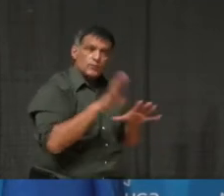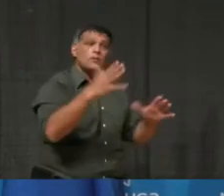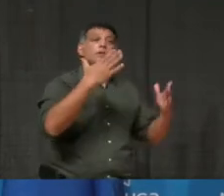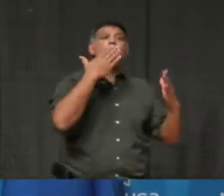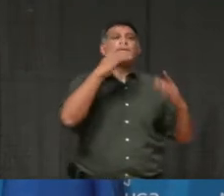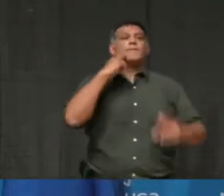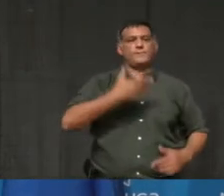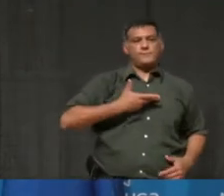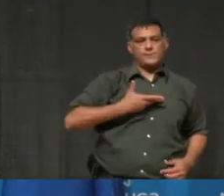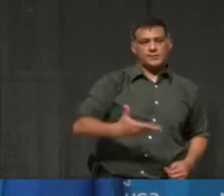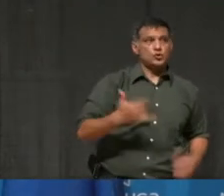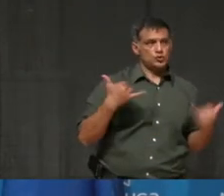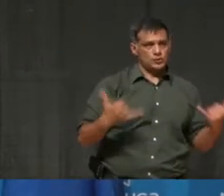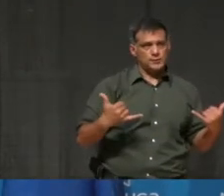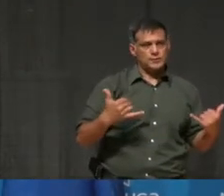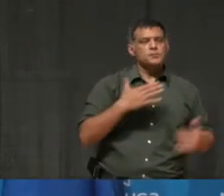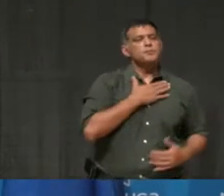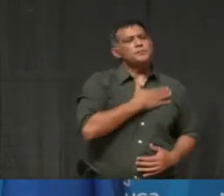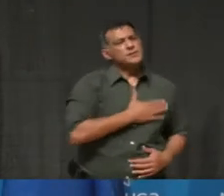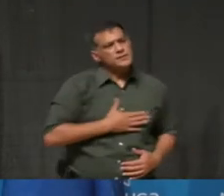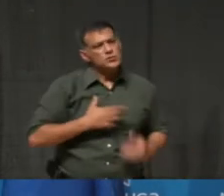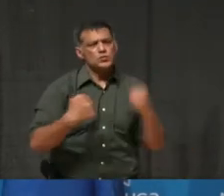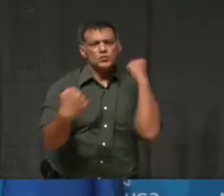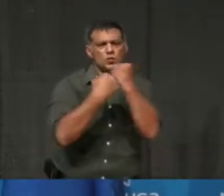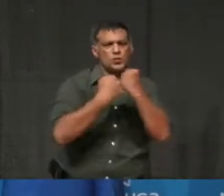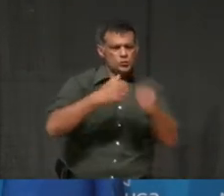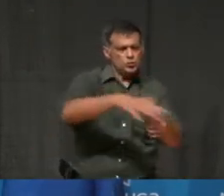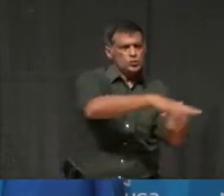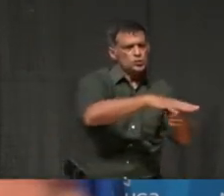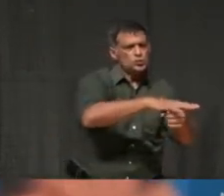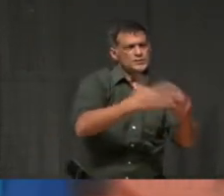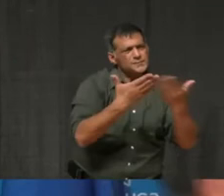And please support your local business. Thank you.